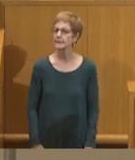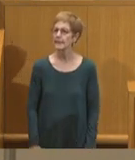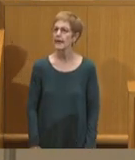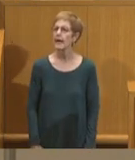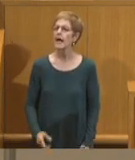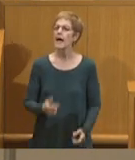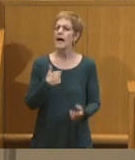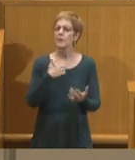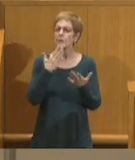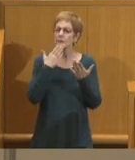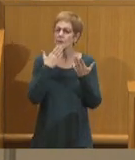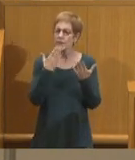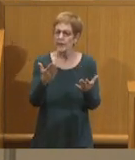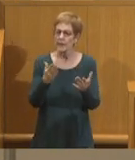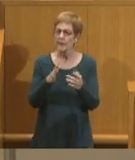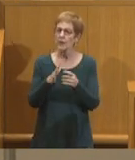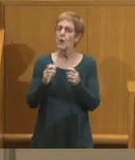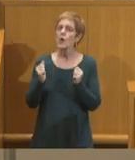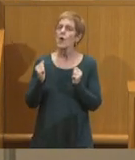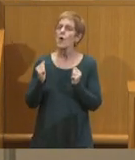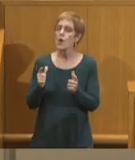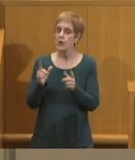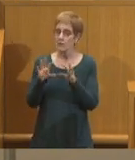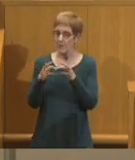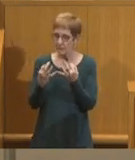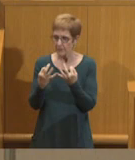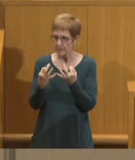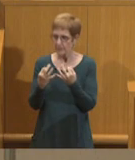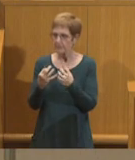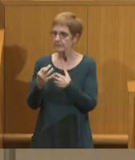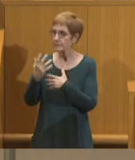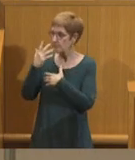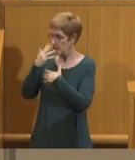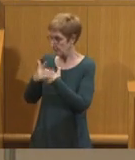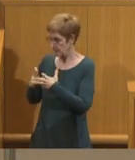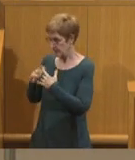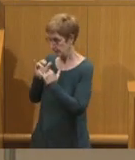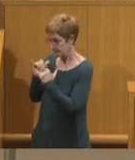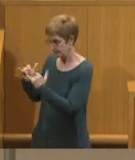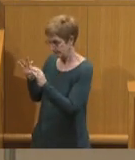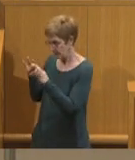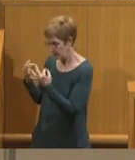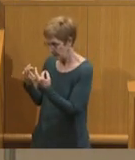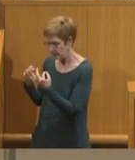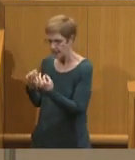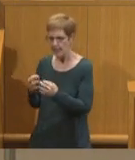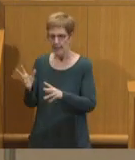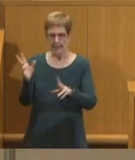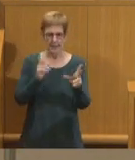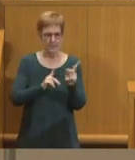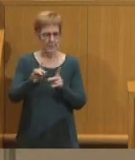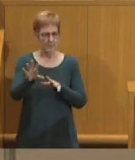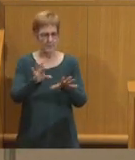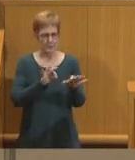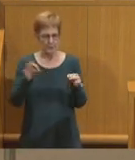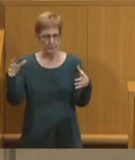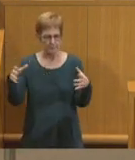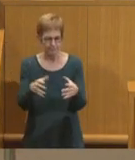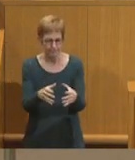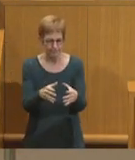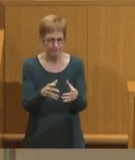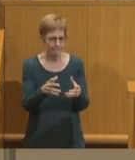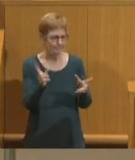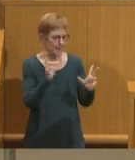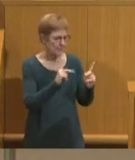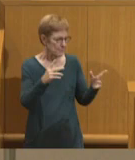I want to thank my entire family. Those binded by blood and those who have been selected by choice and fate along the